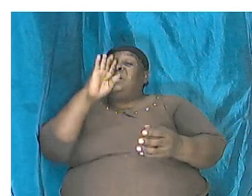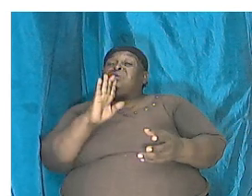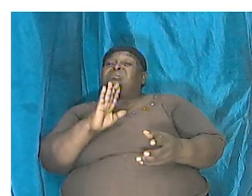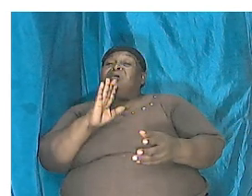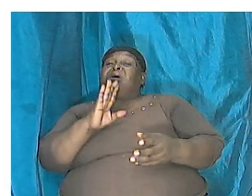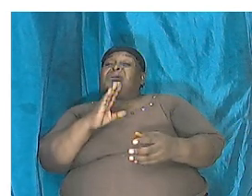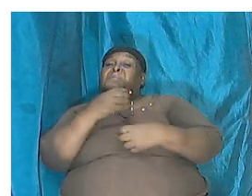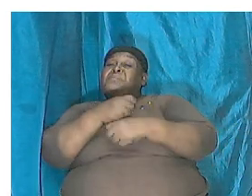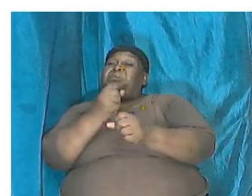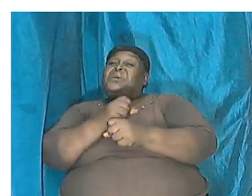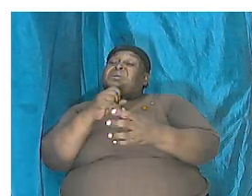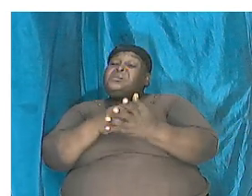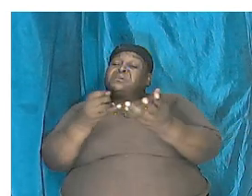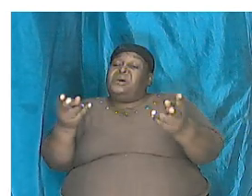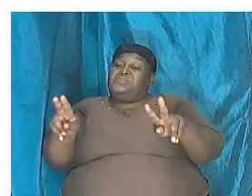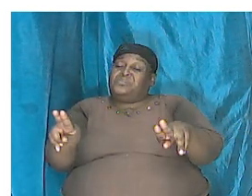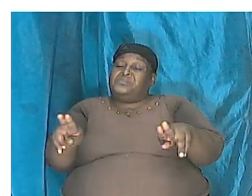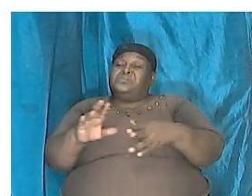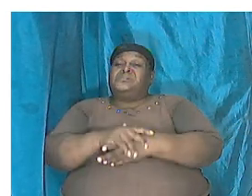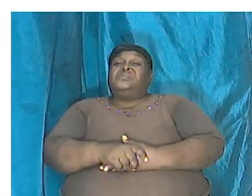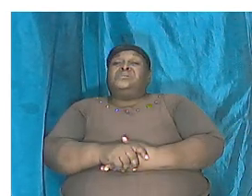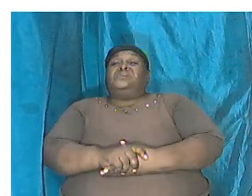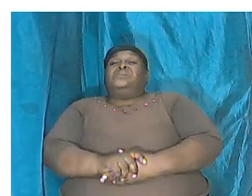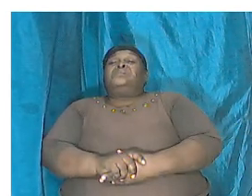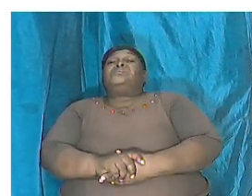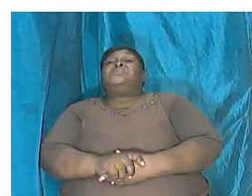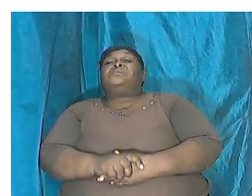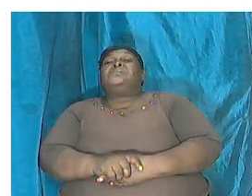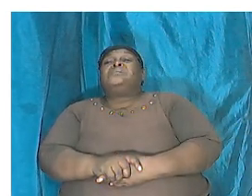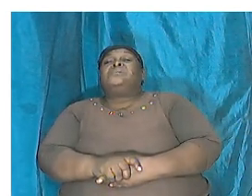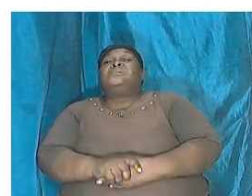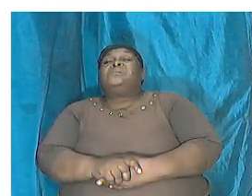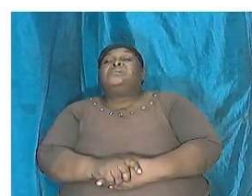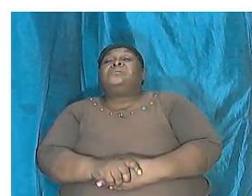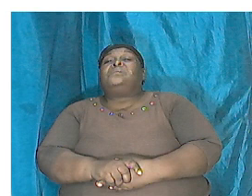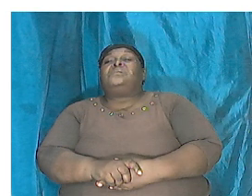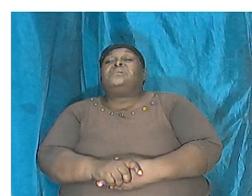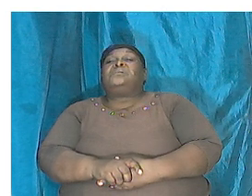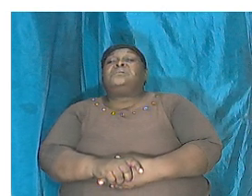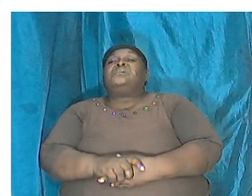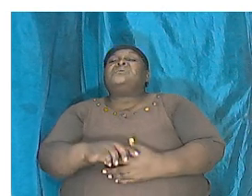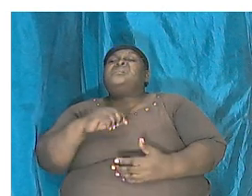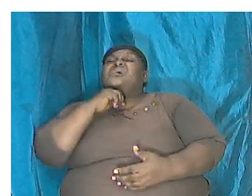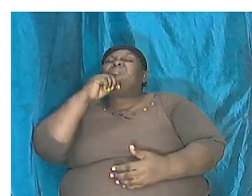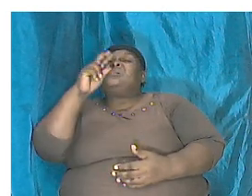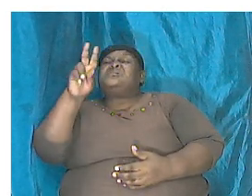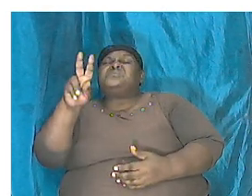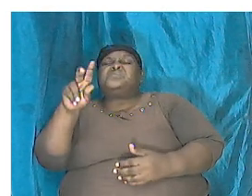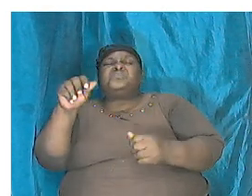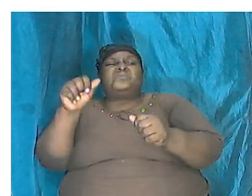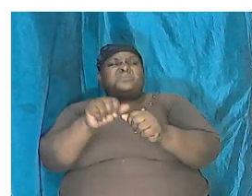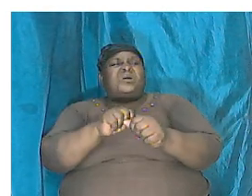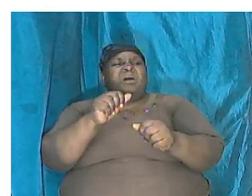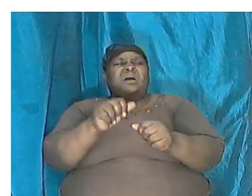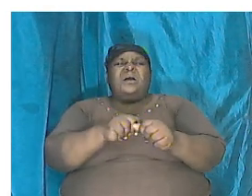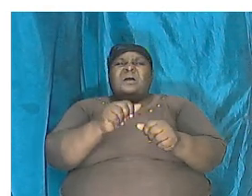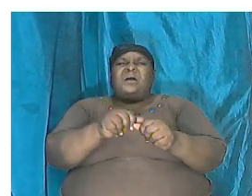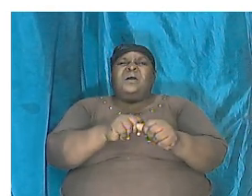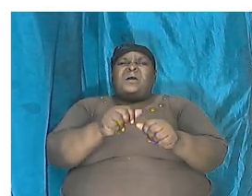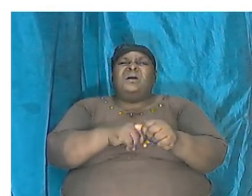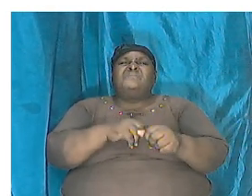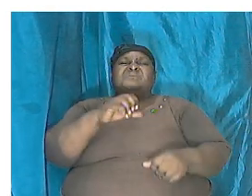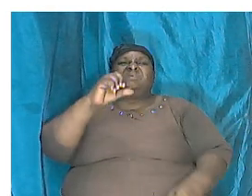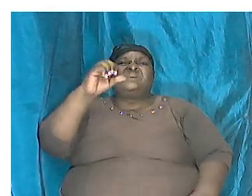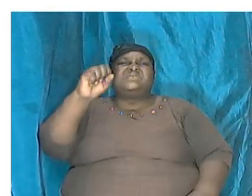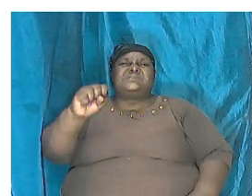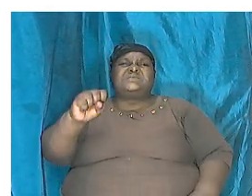happen and two of every kind not not two of every species because species and kind is